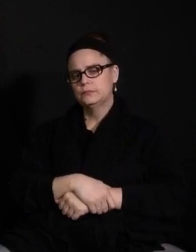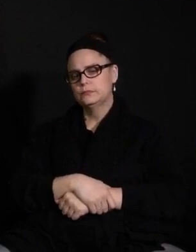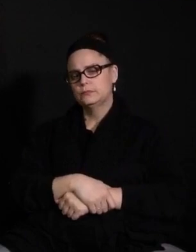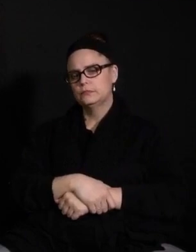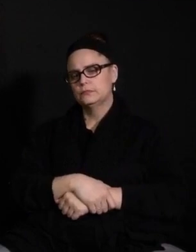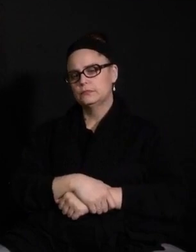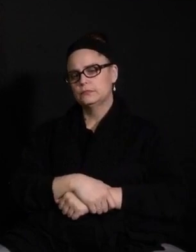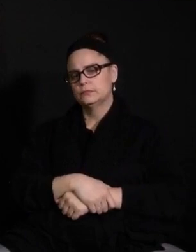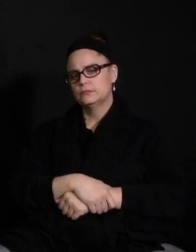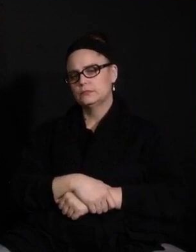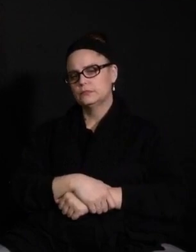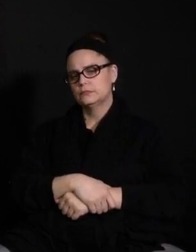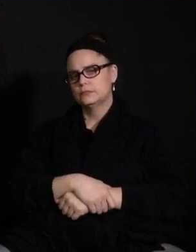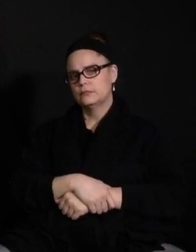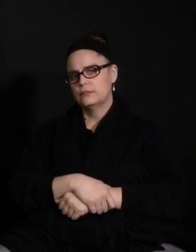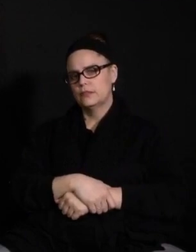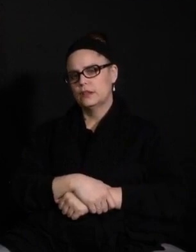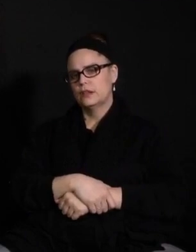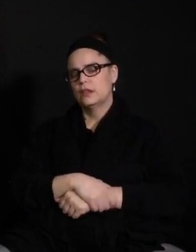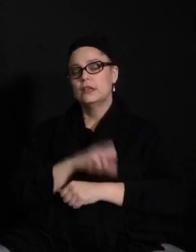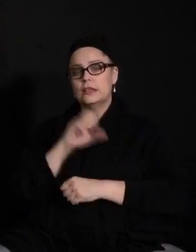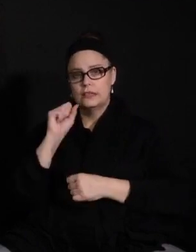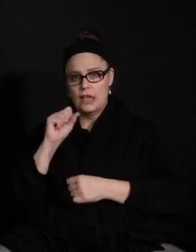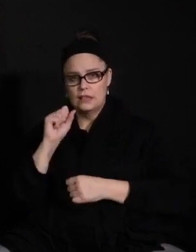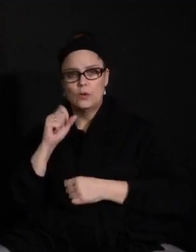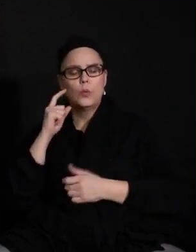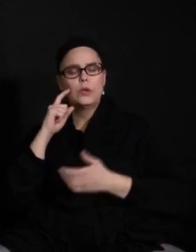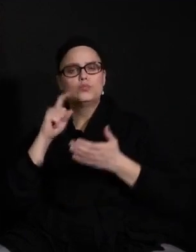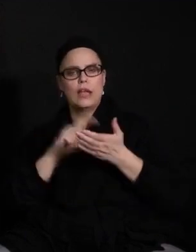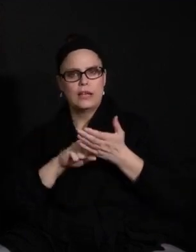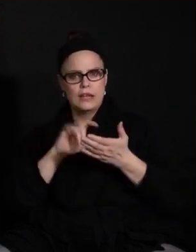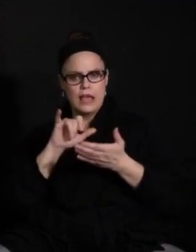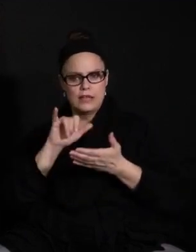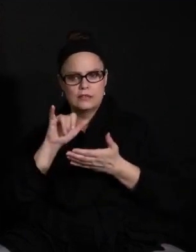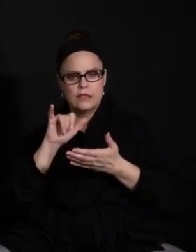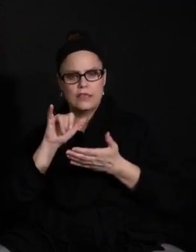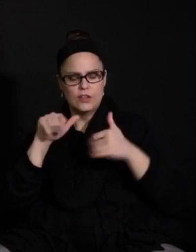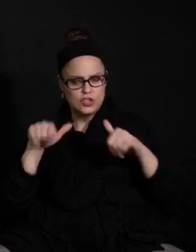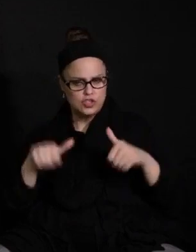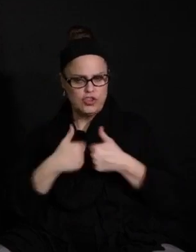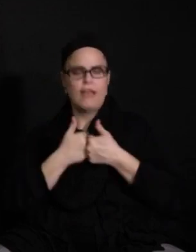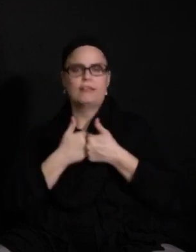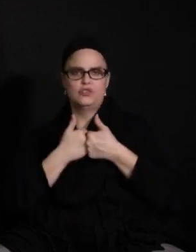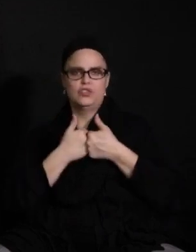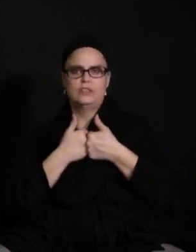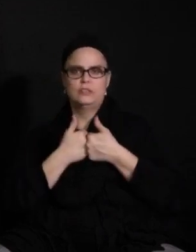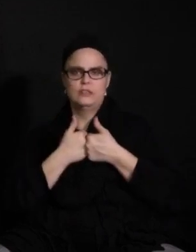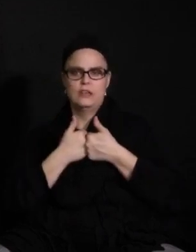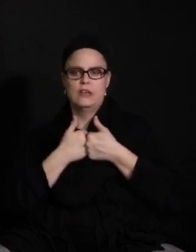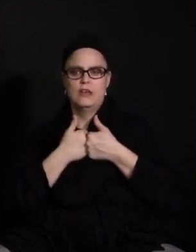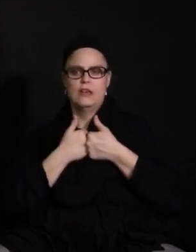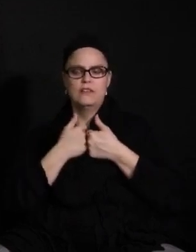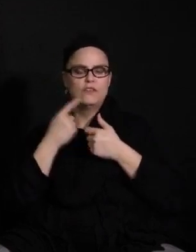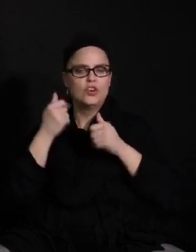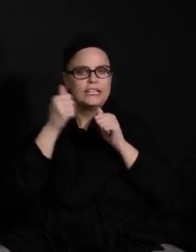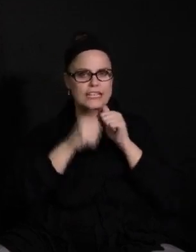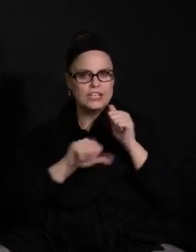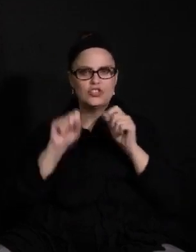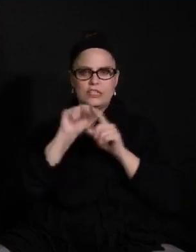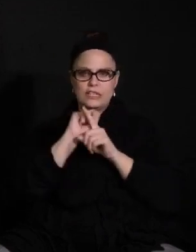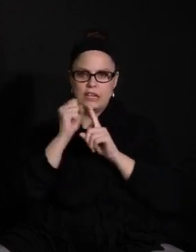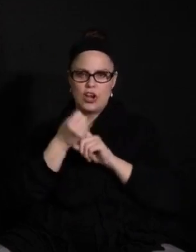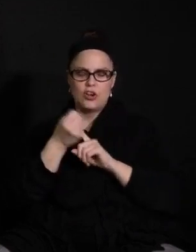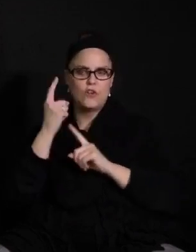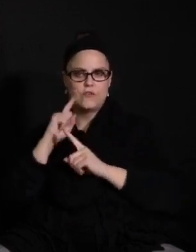Thanks for the question. We recognize that the challenges of moving from and into each scenario for